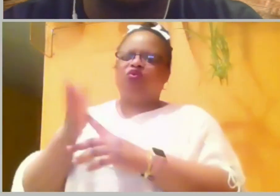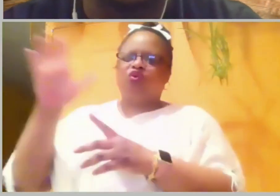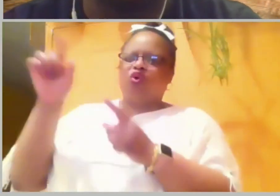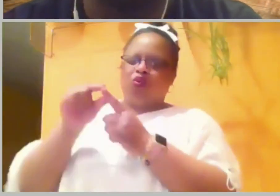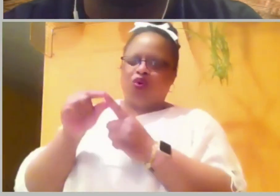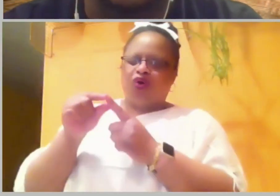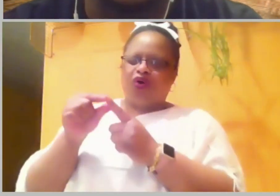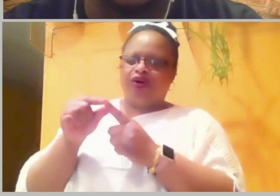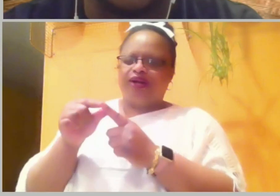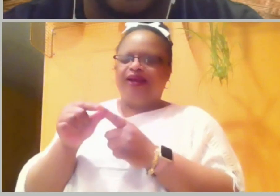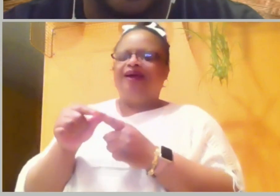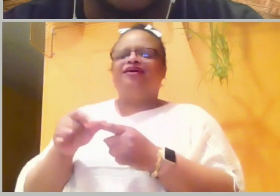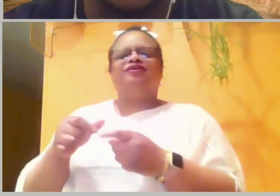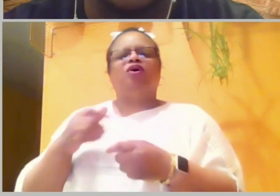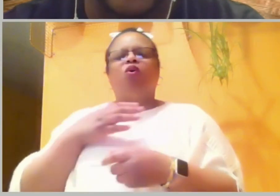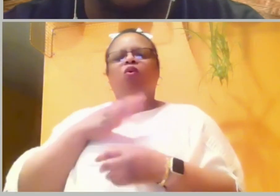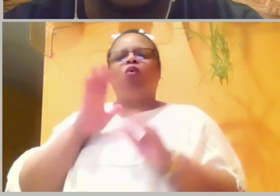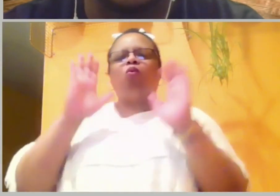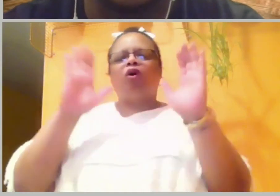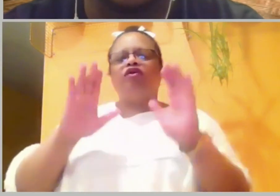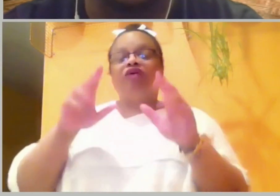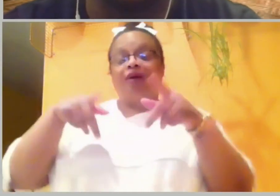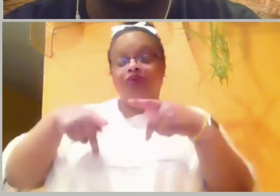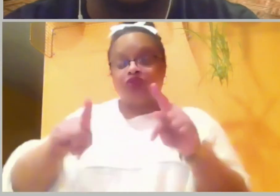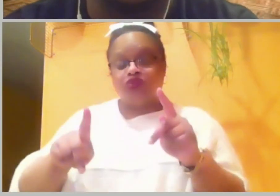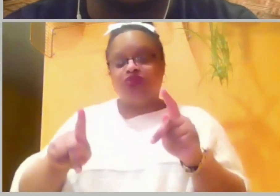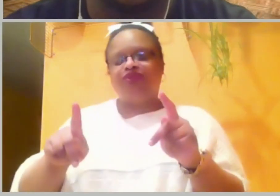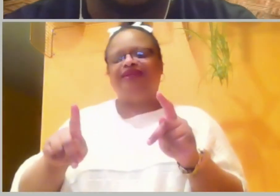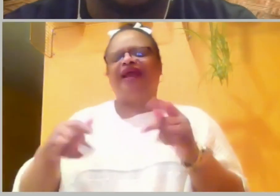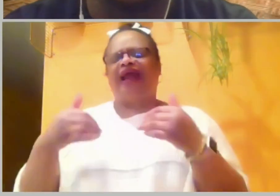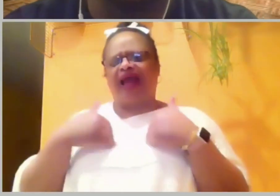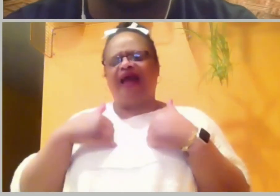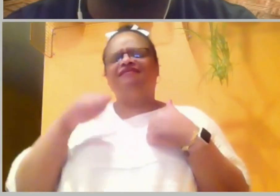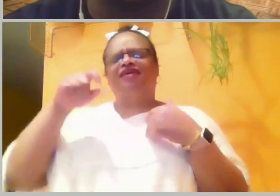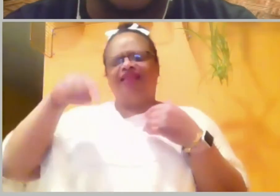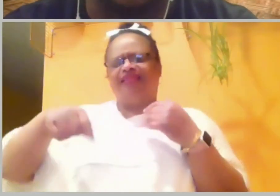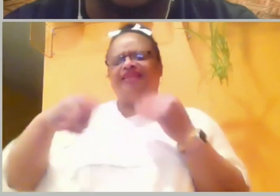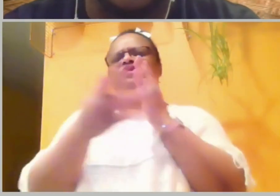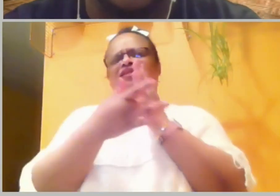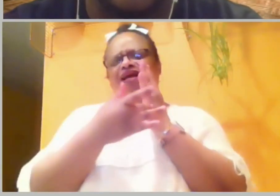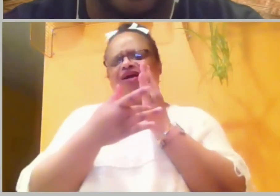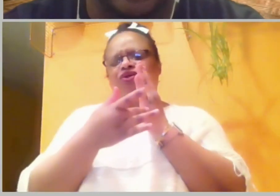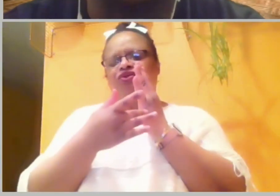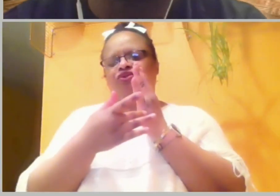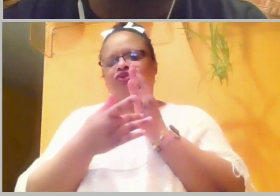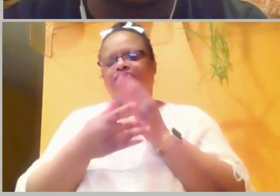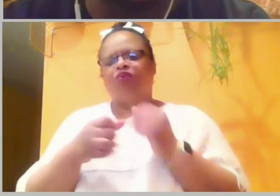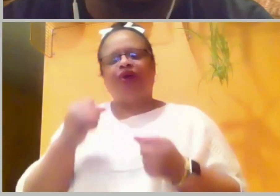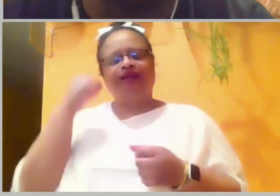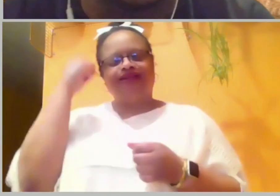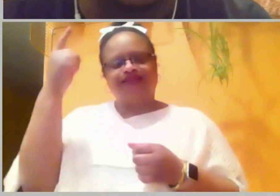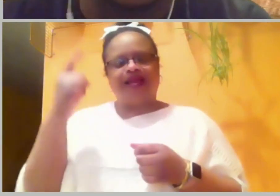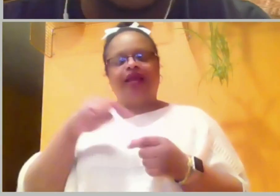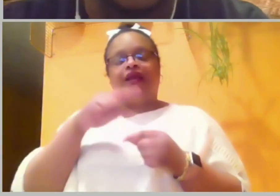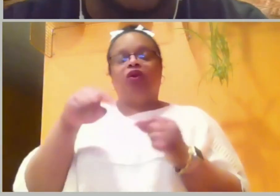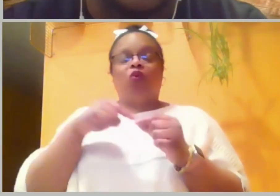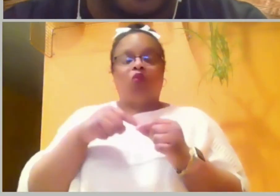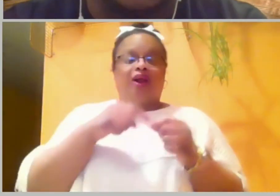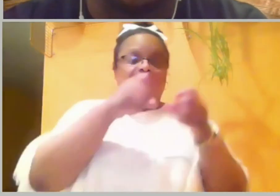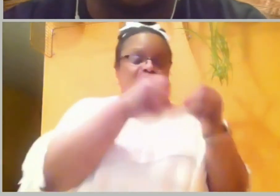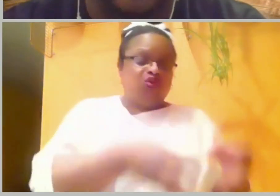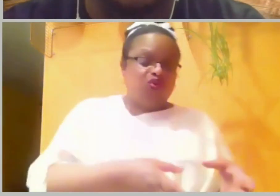Lord, we don't want to take it for granted, because sometimes it's really when we lose something that we appreciated the most.